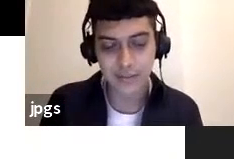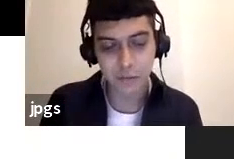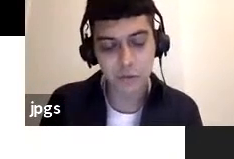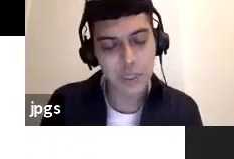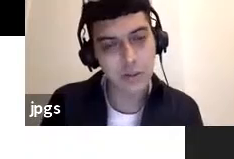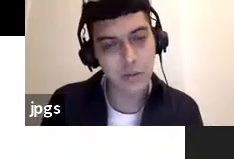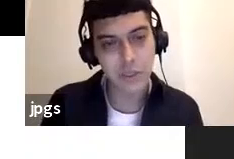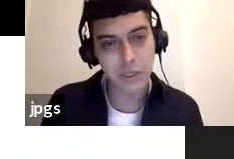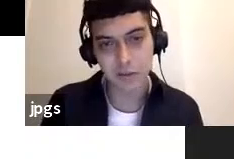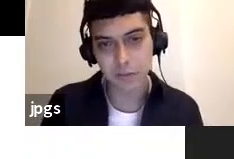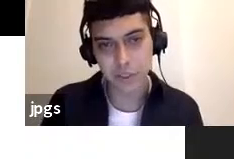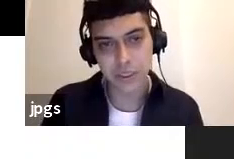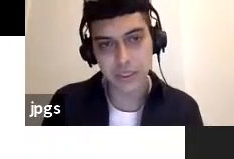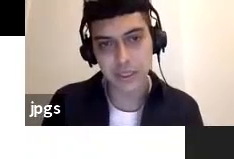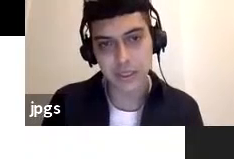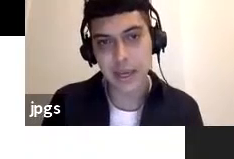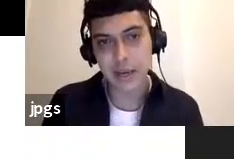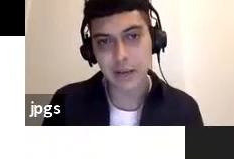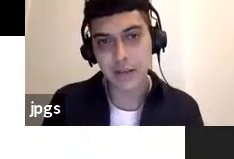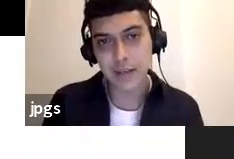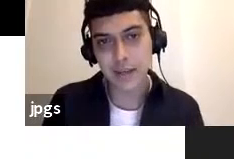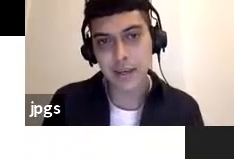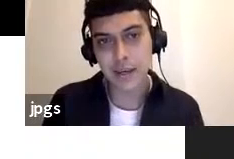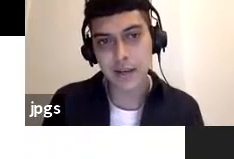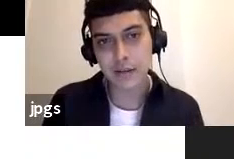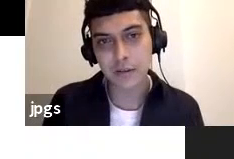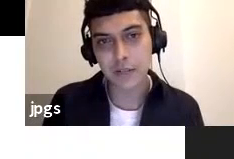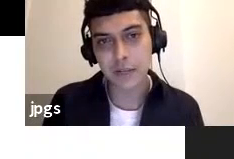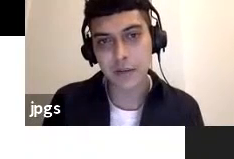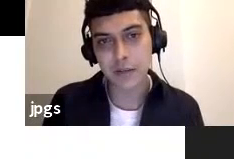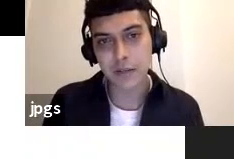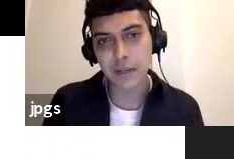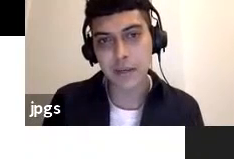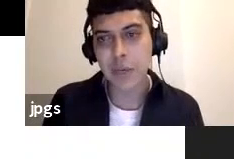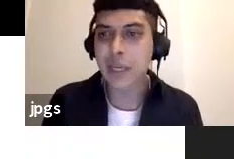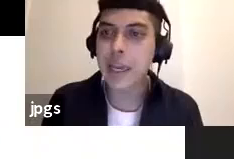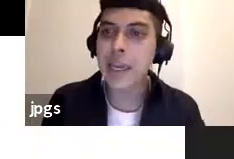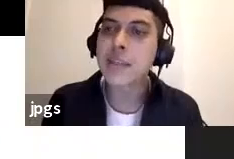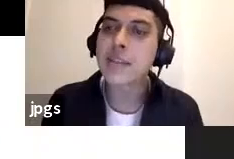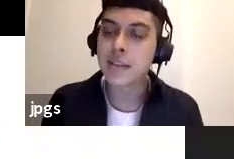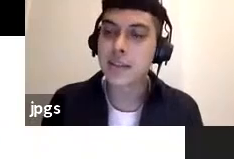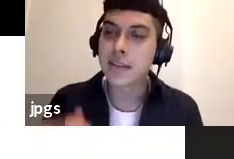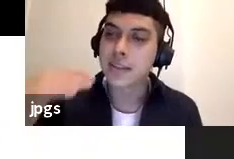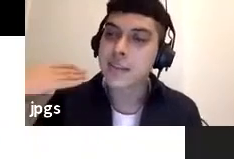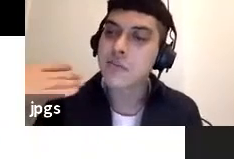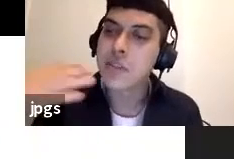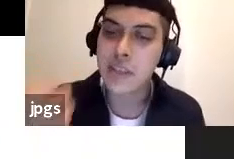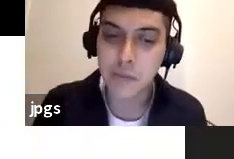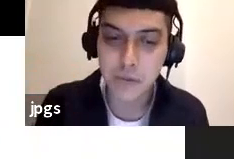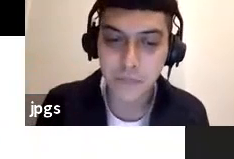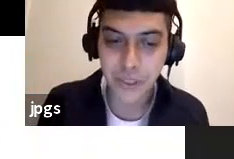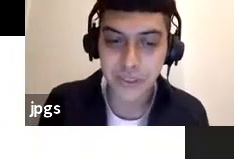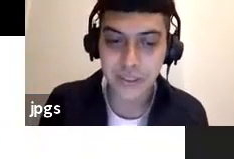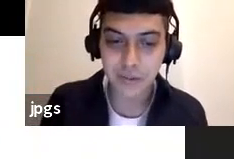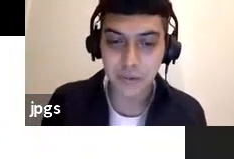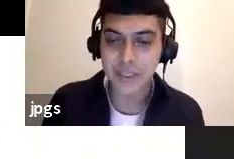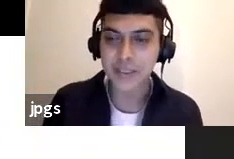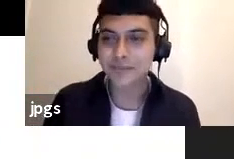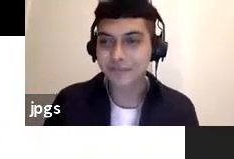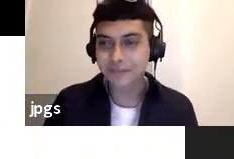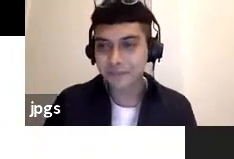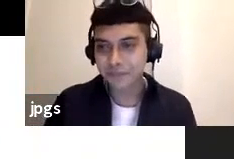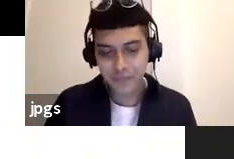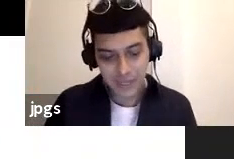the futura tropica project like how how can can we engage in street level uh